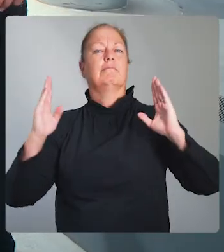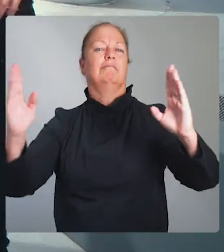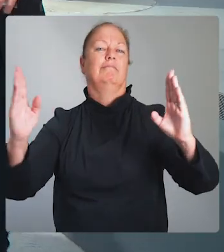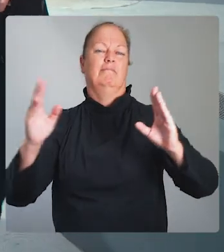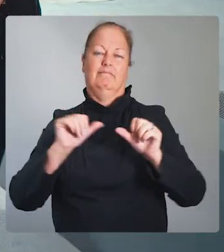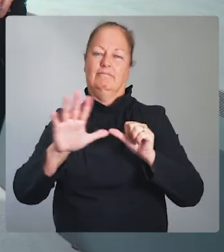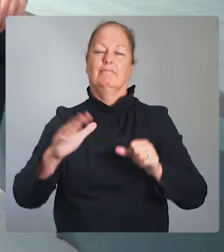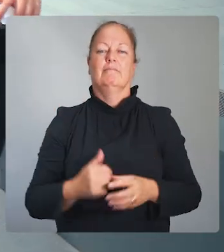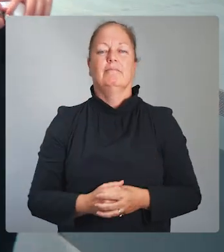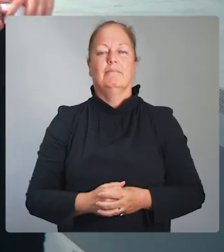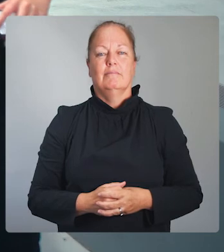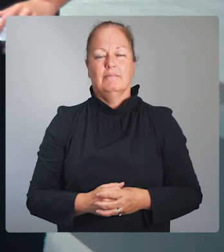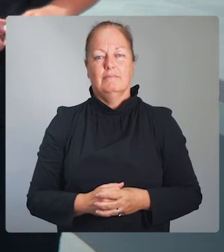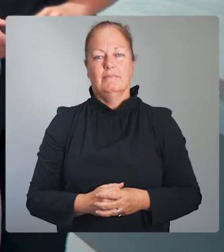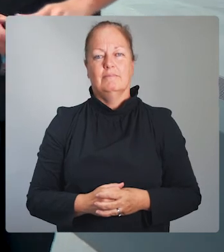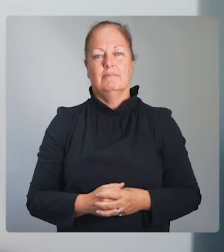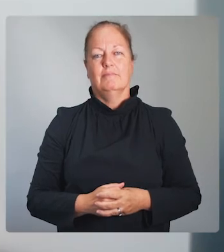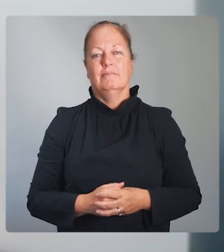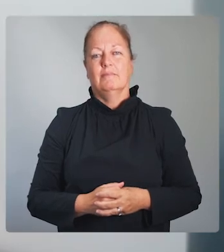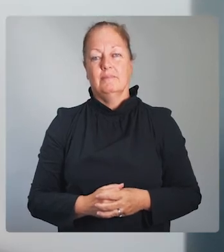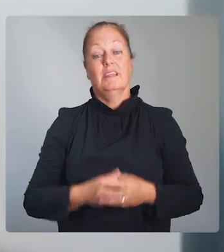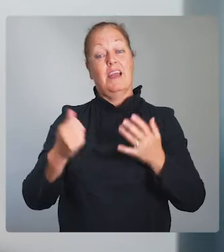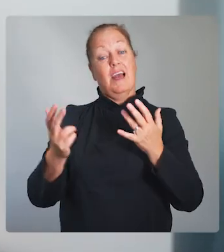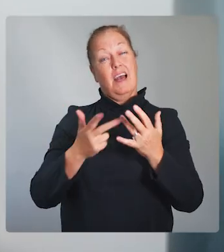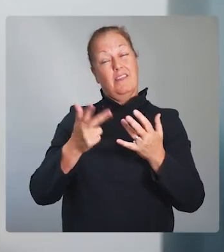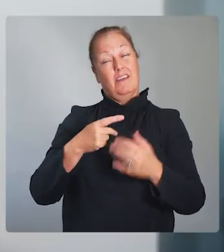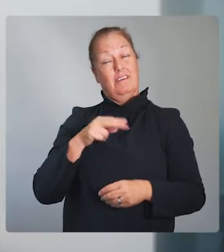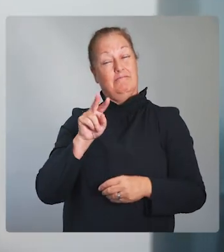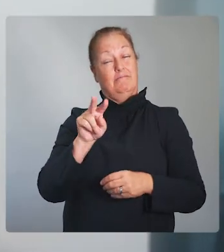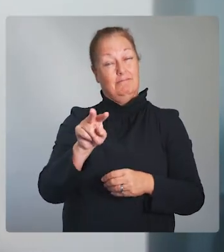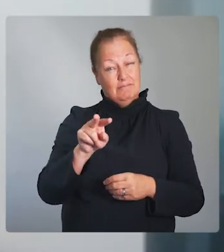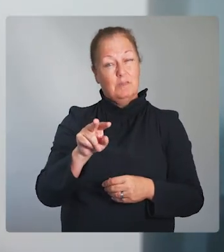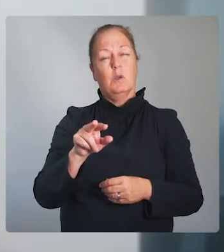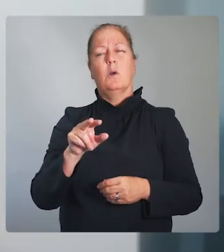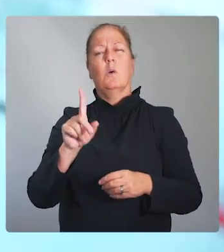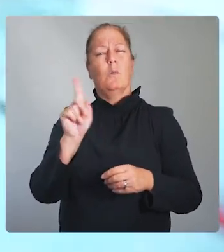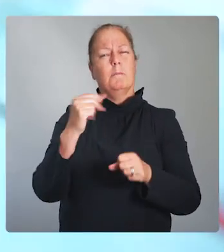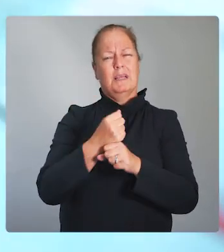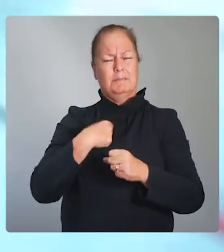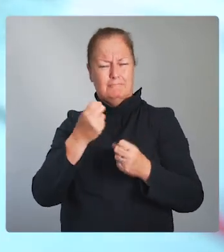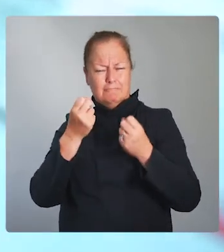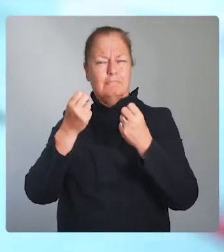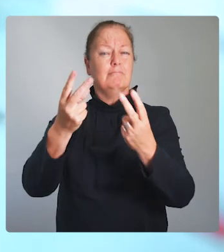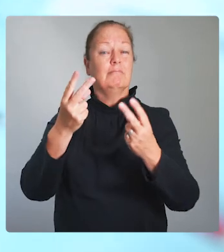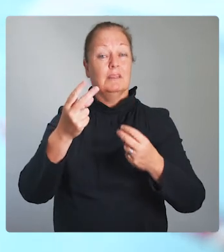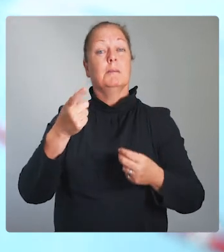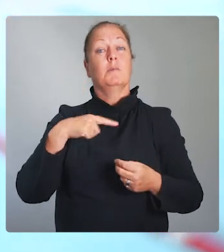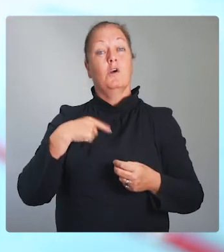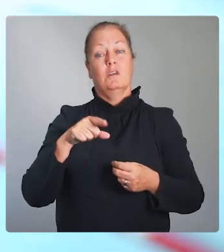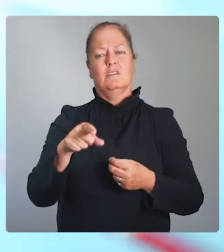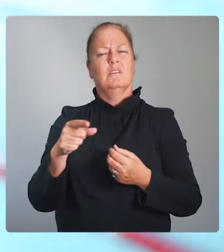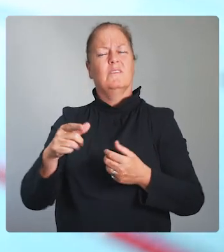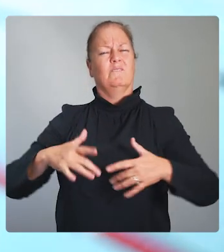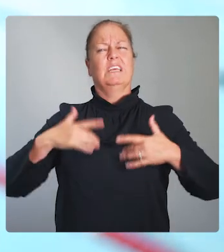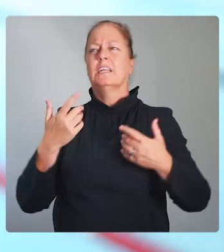Something that makes it even more attractive as a facility is that it just seems so welcoming to people with disabilities. There's a lot